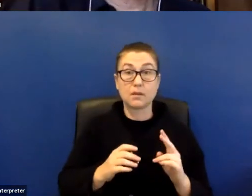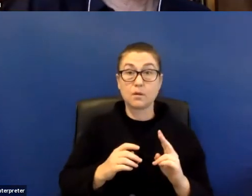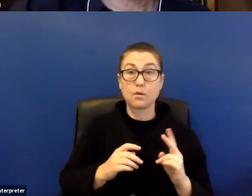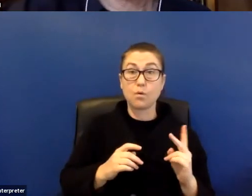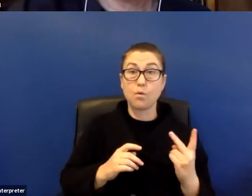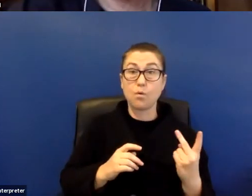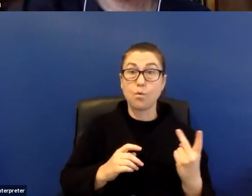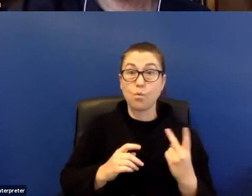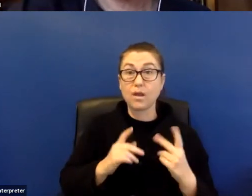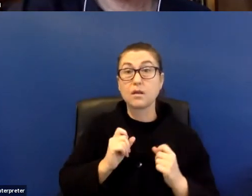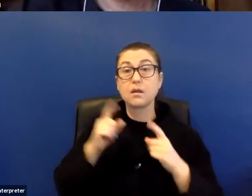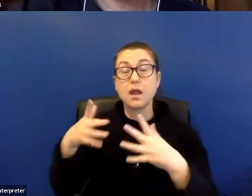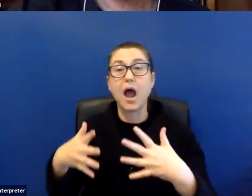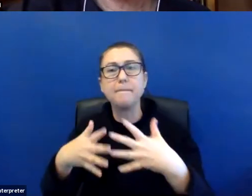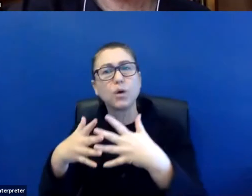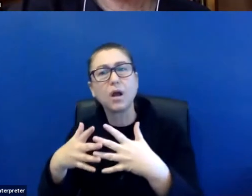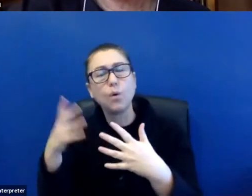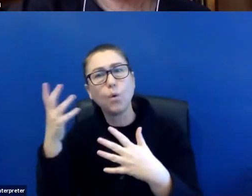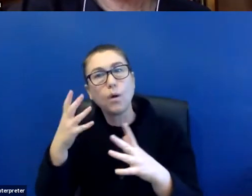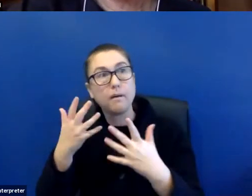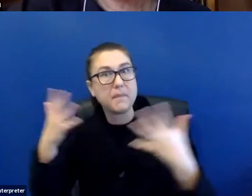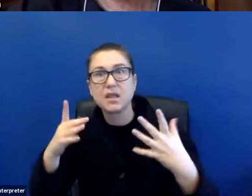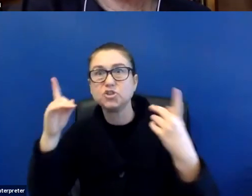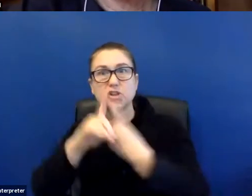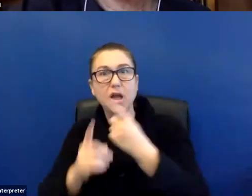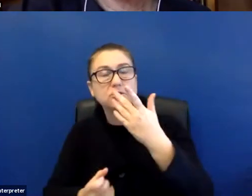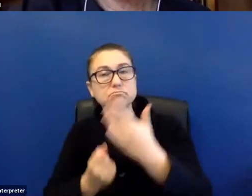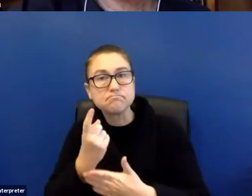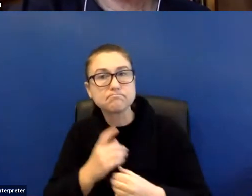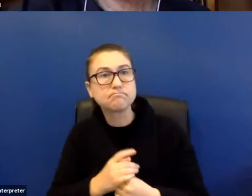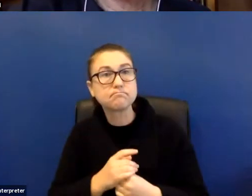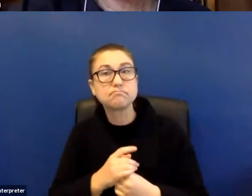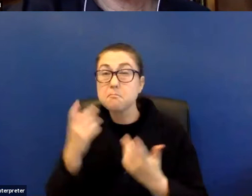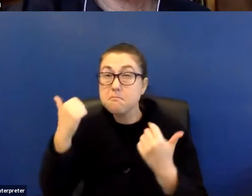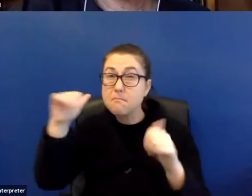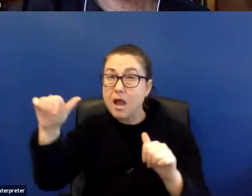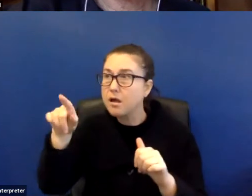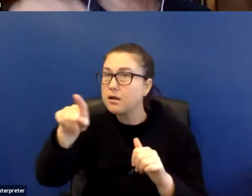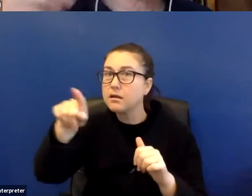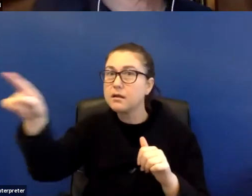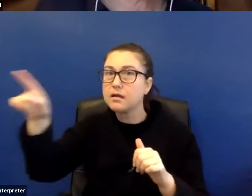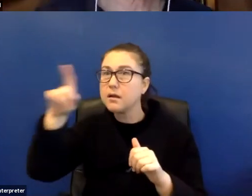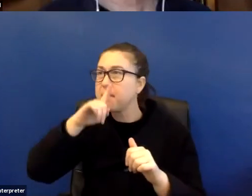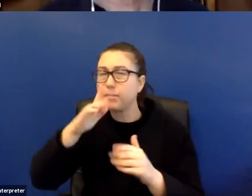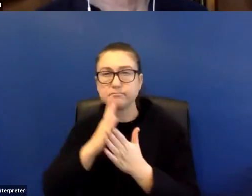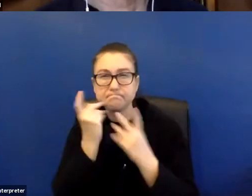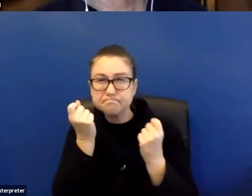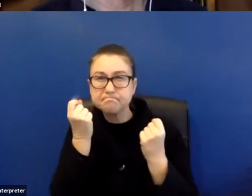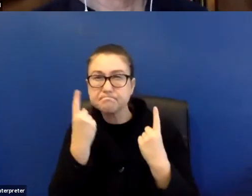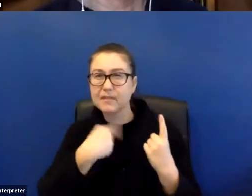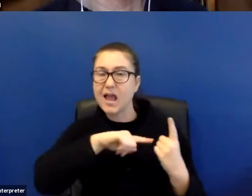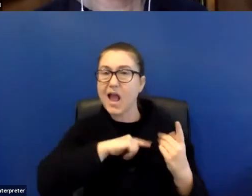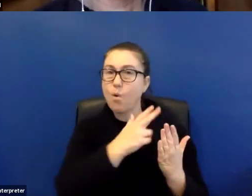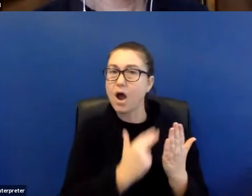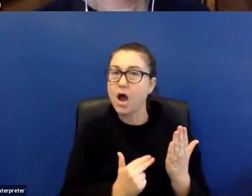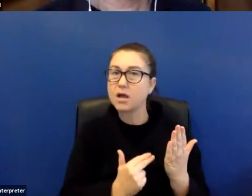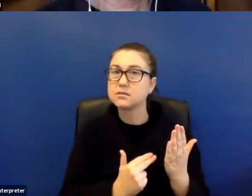in that we probably finally found people who understood implicitly our work in a way that